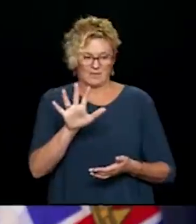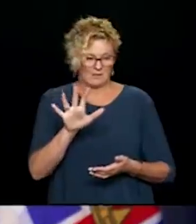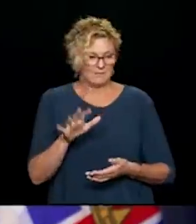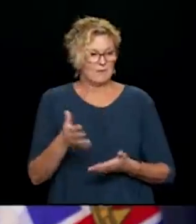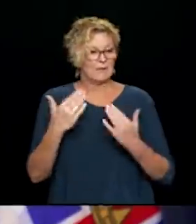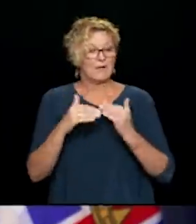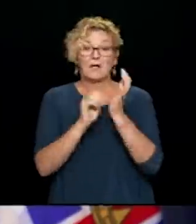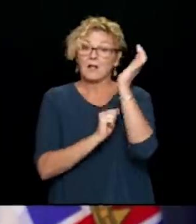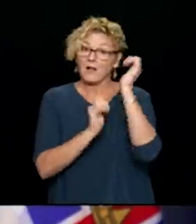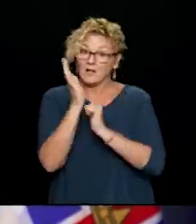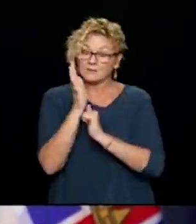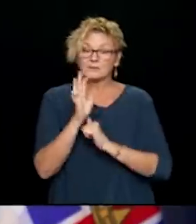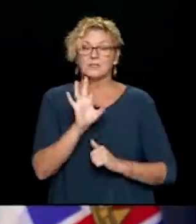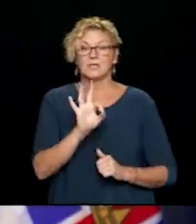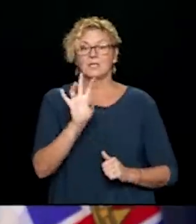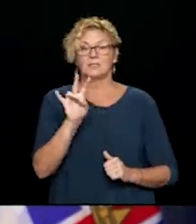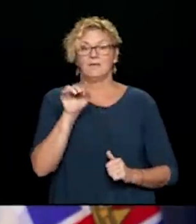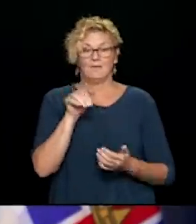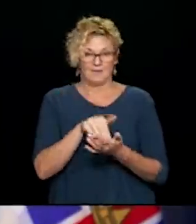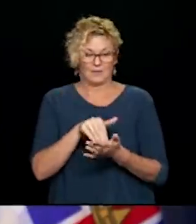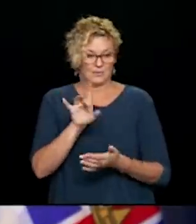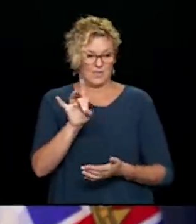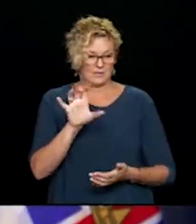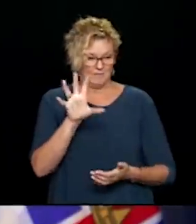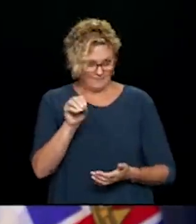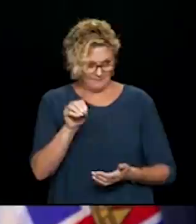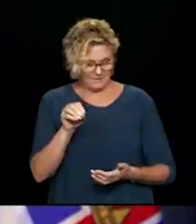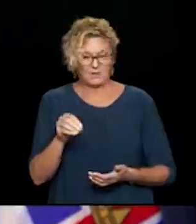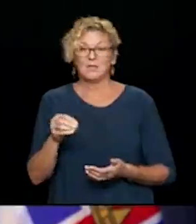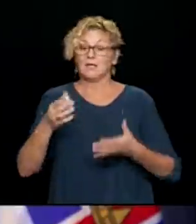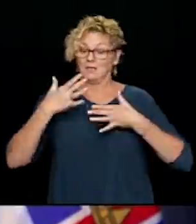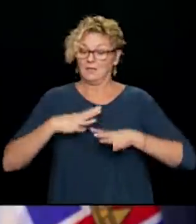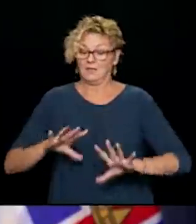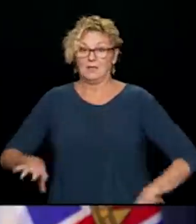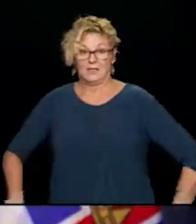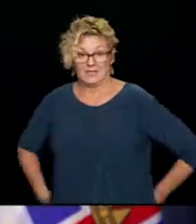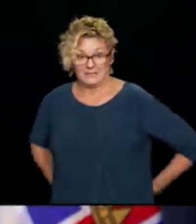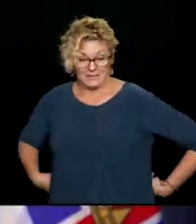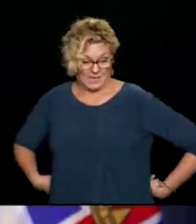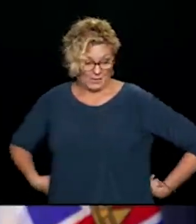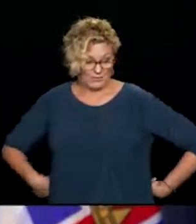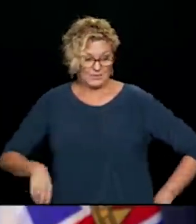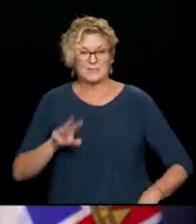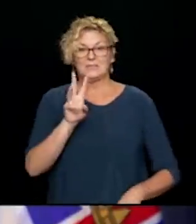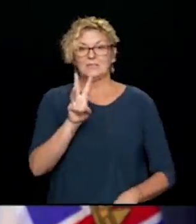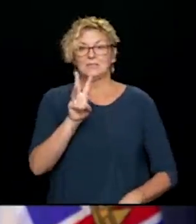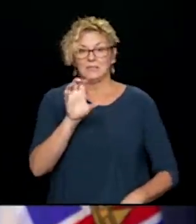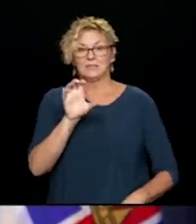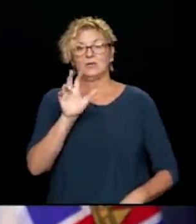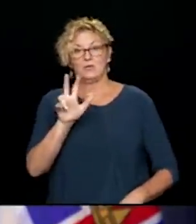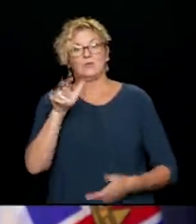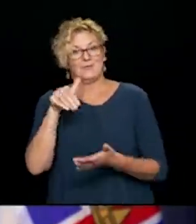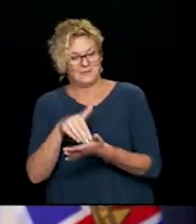gloves and 603,940 gallons. We will continue to source and test our PPE and are working to pursue any